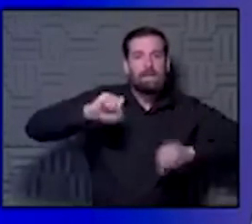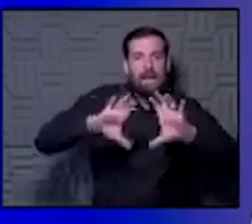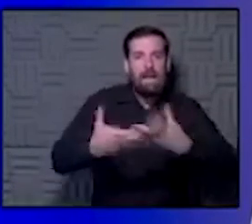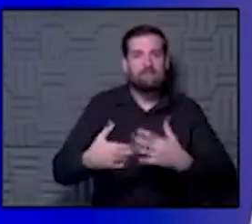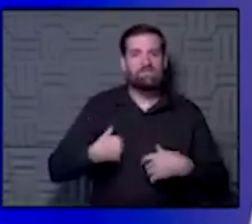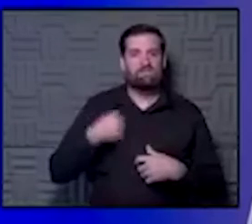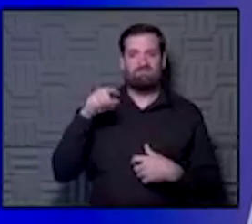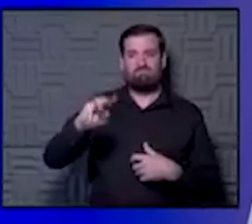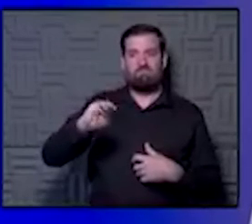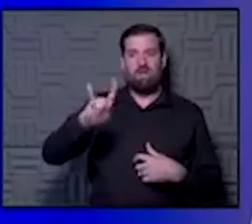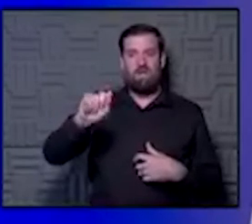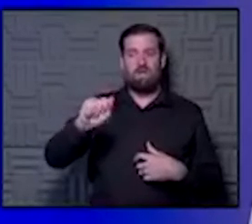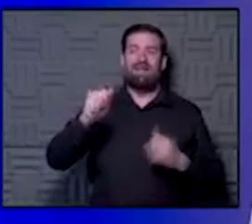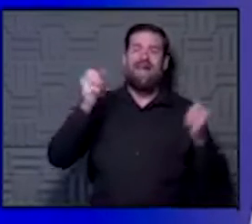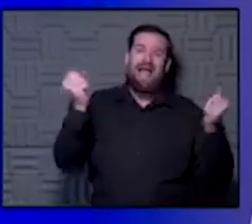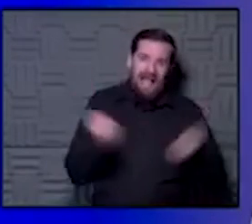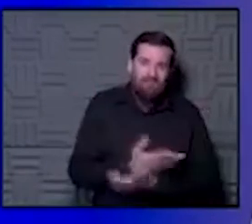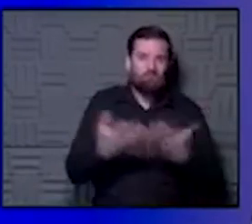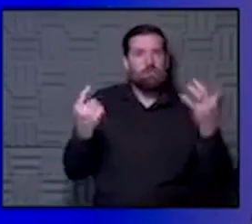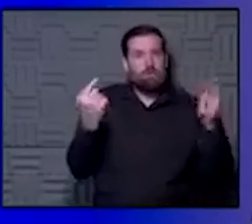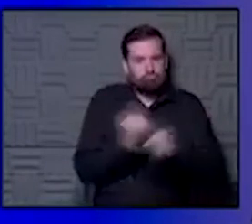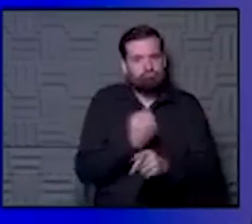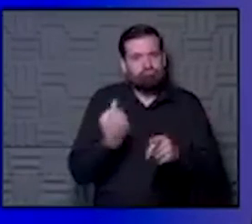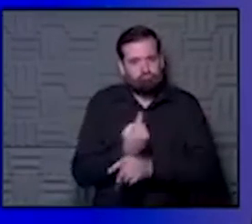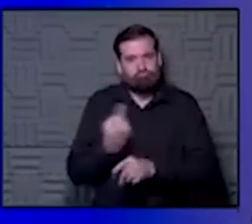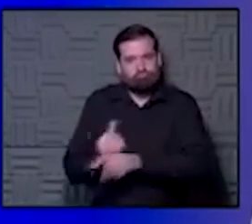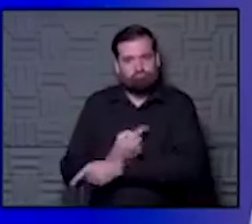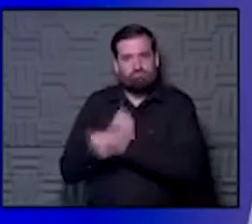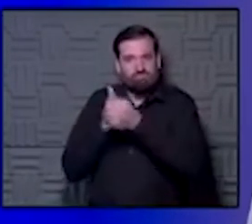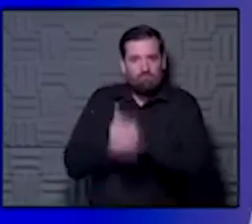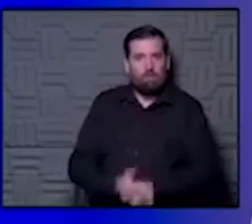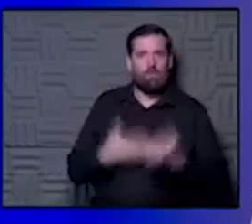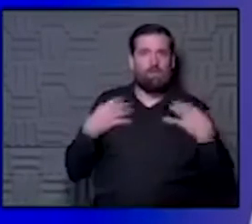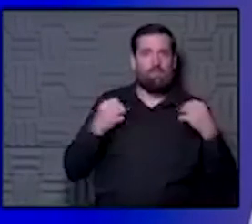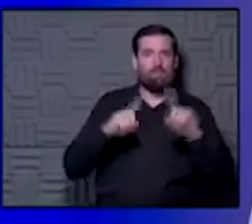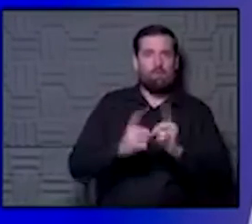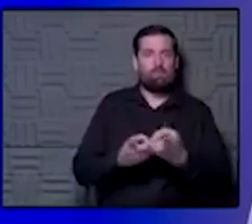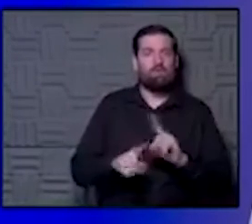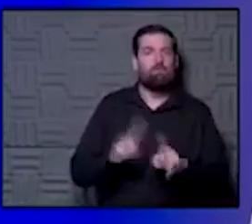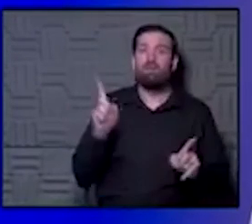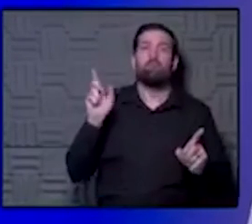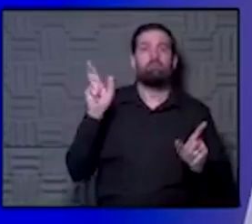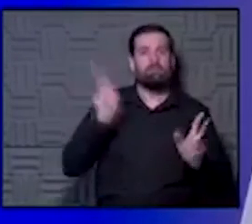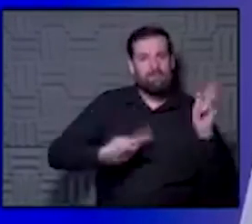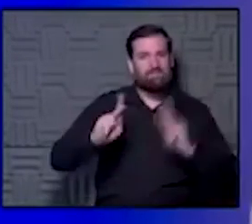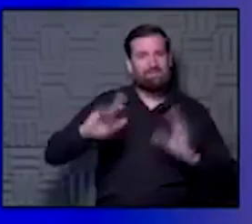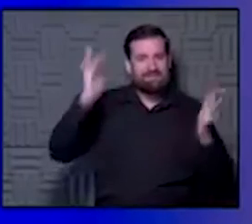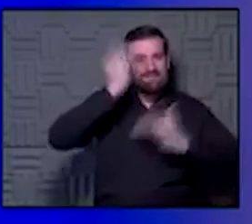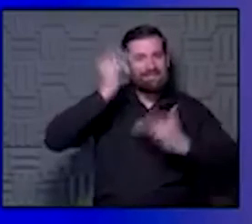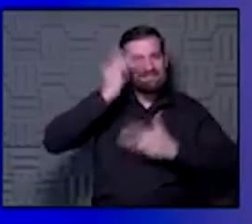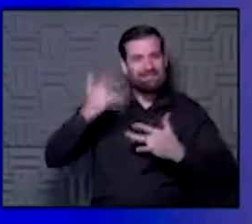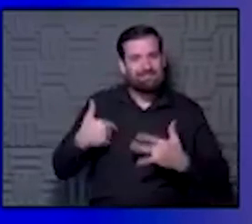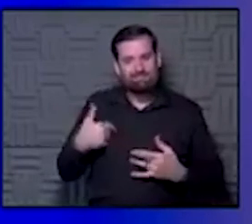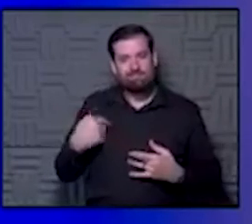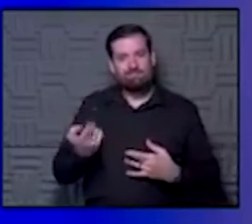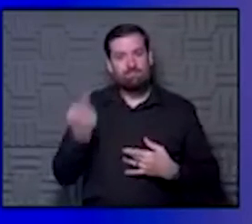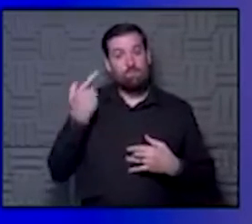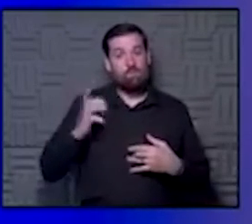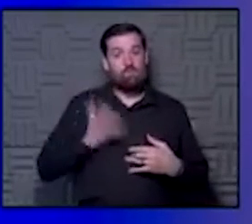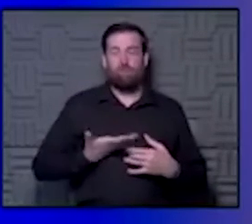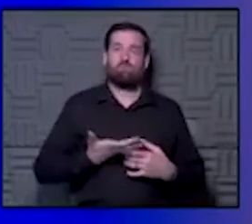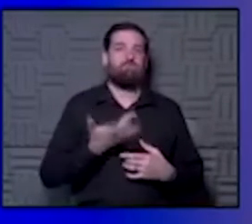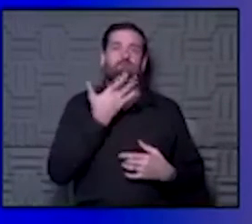the media, that everything was done correctly according to the health department. But people got it, and it spread. But we know our one of our